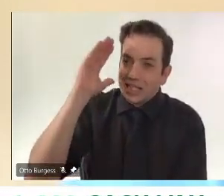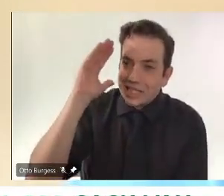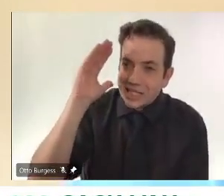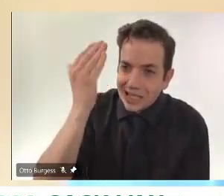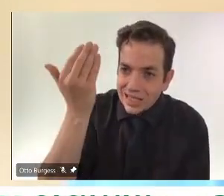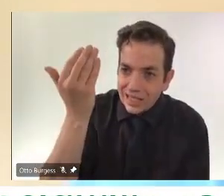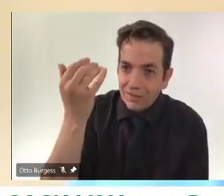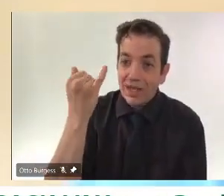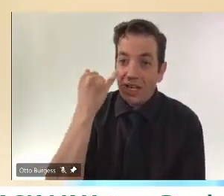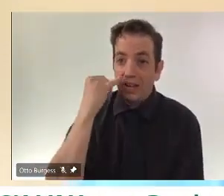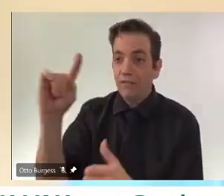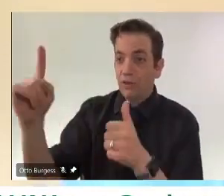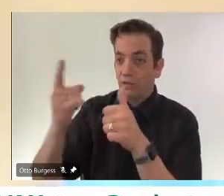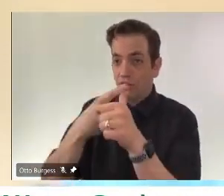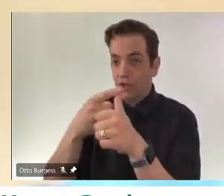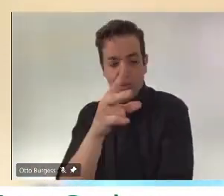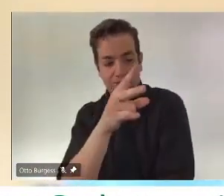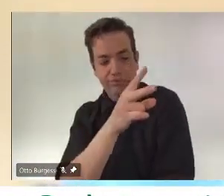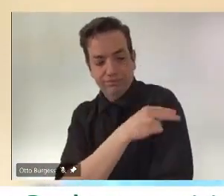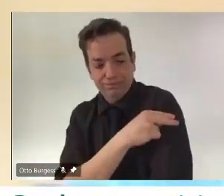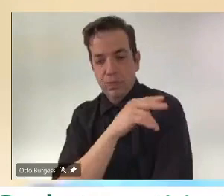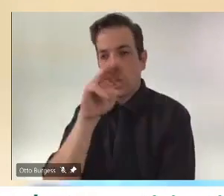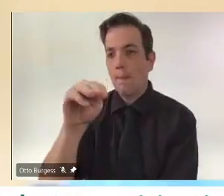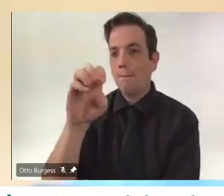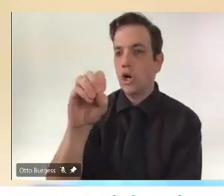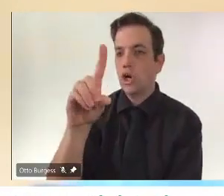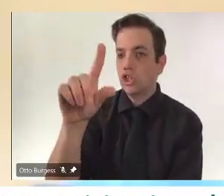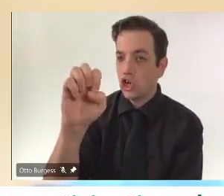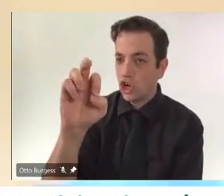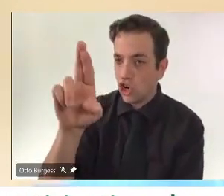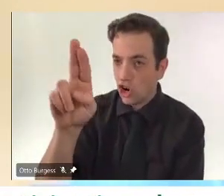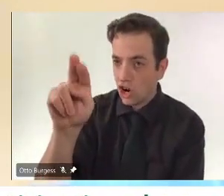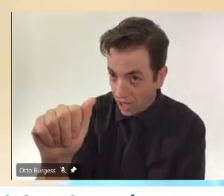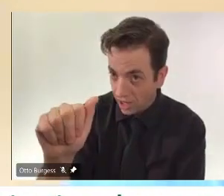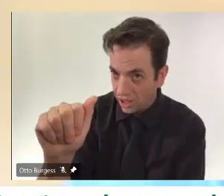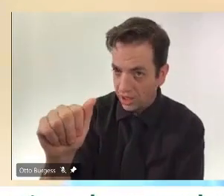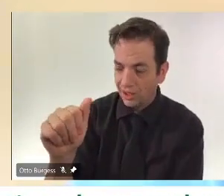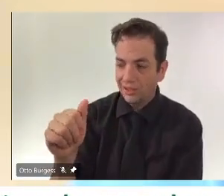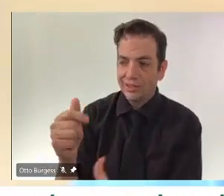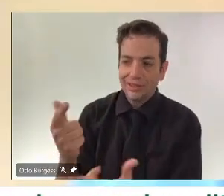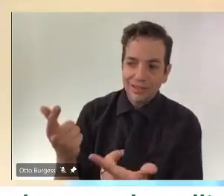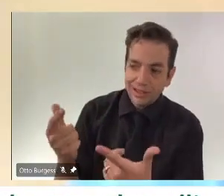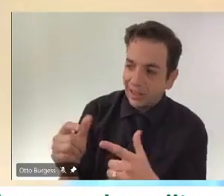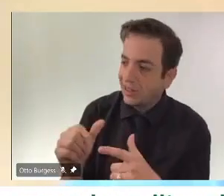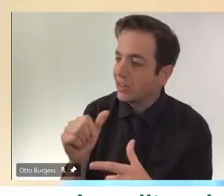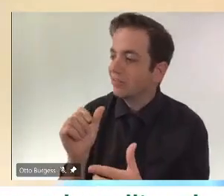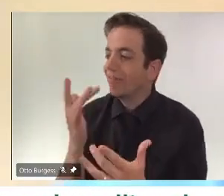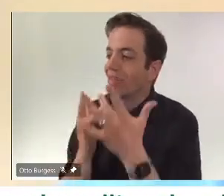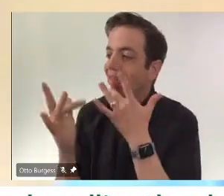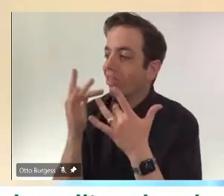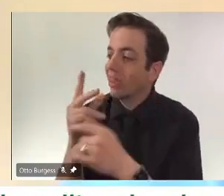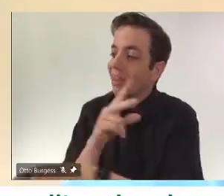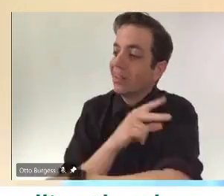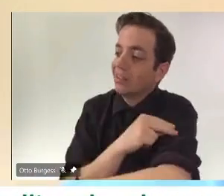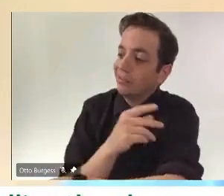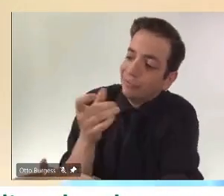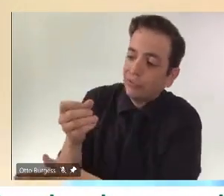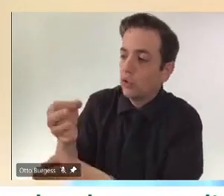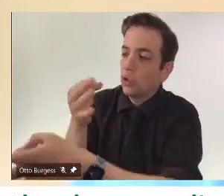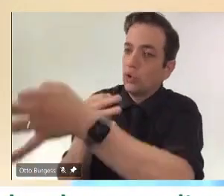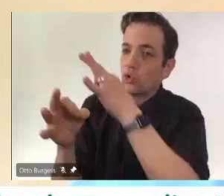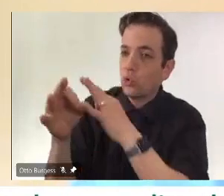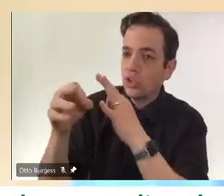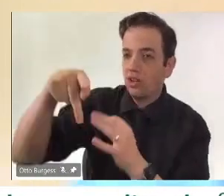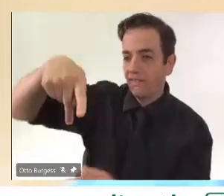of Pfizer, for example. And then for viral vector vaccines like AstraZeneca, we're waiting information on if someone got AstraZeneca